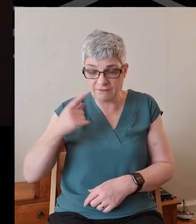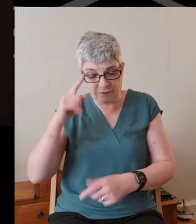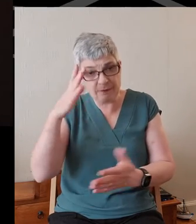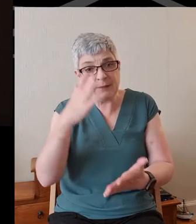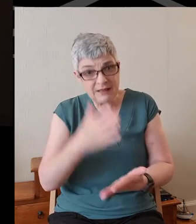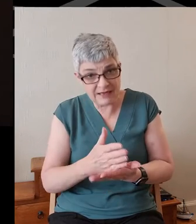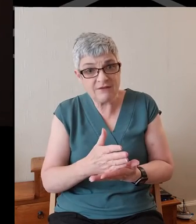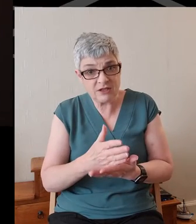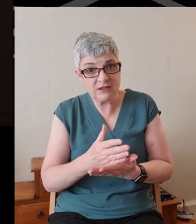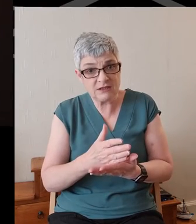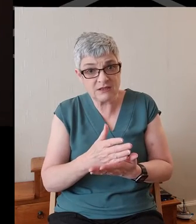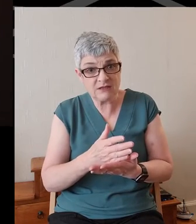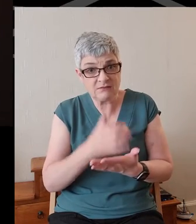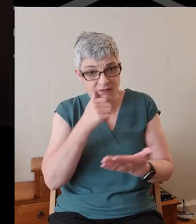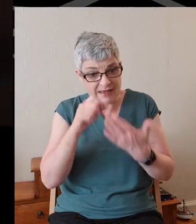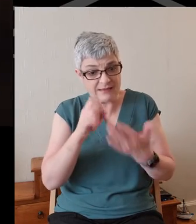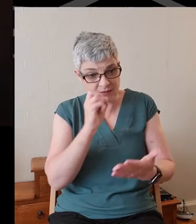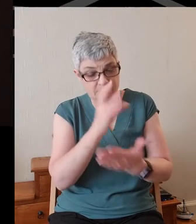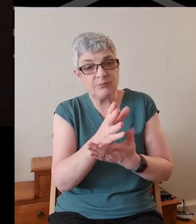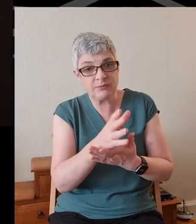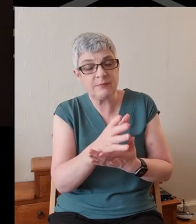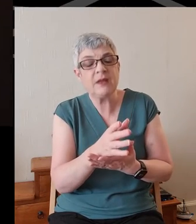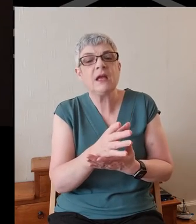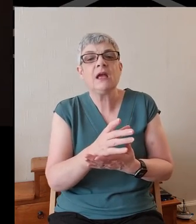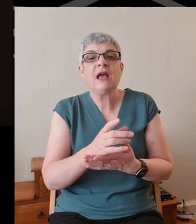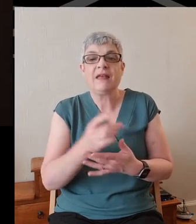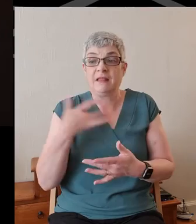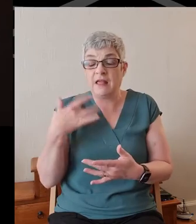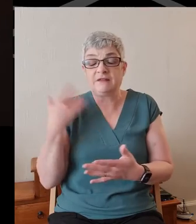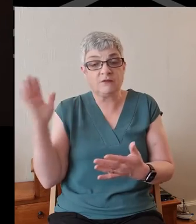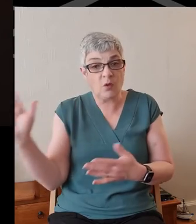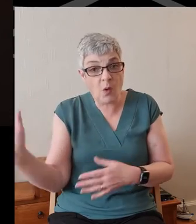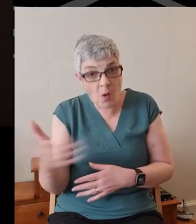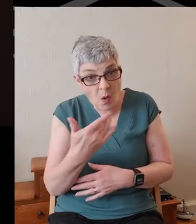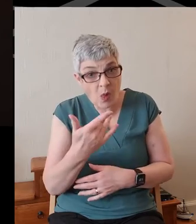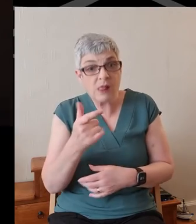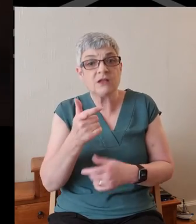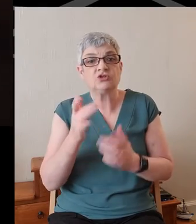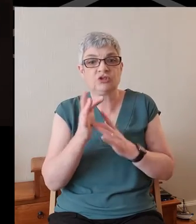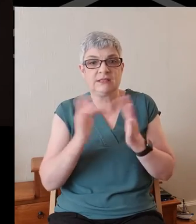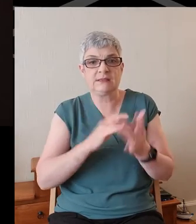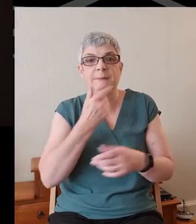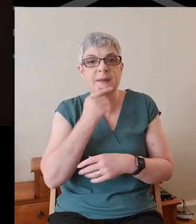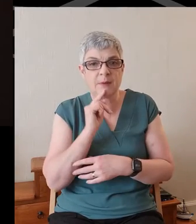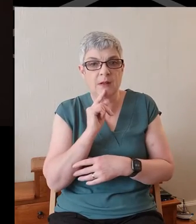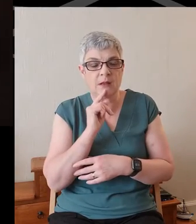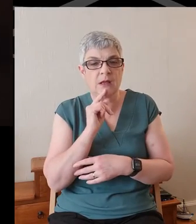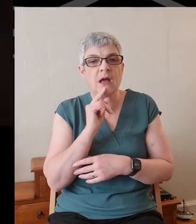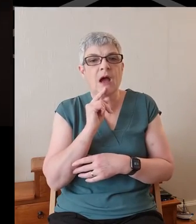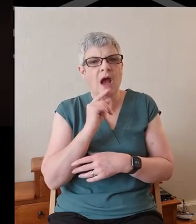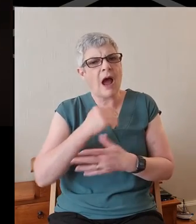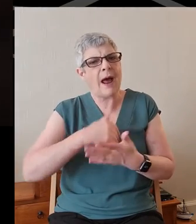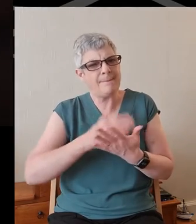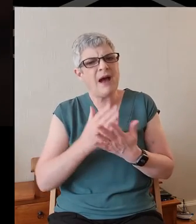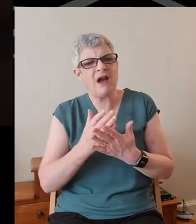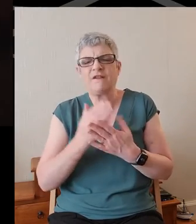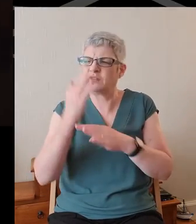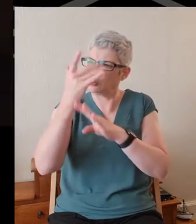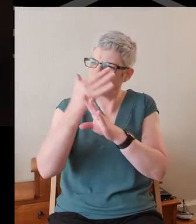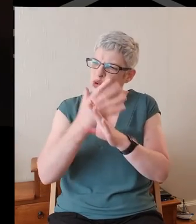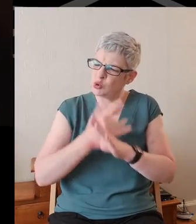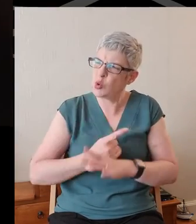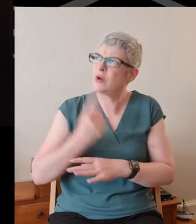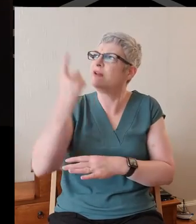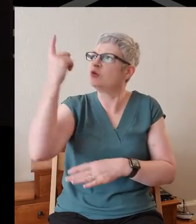believers that he's writing to, and indeed the lives of all who are Jesus' people, are part of this great sweeping story of